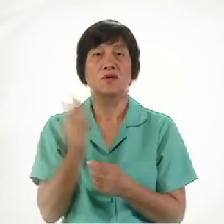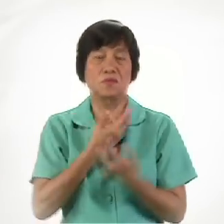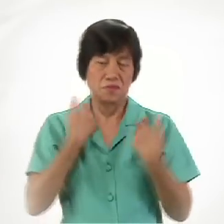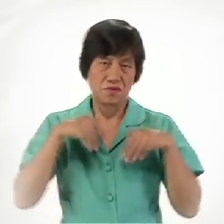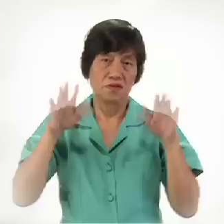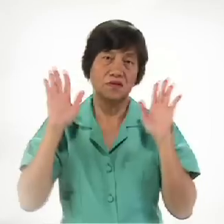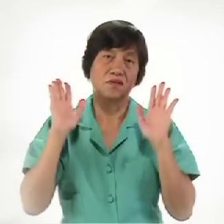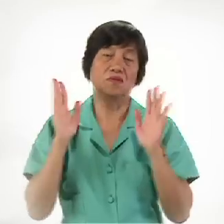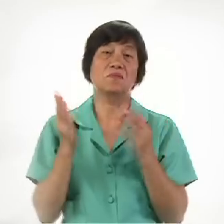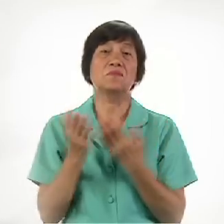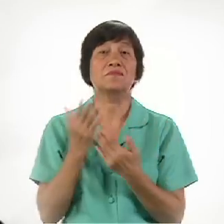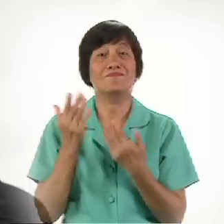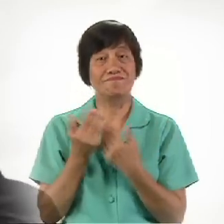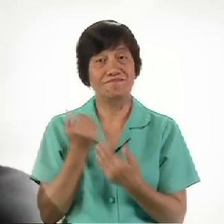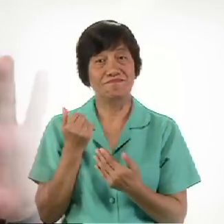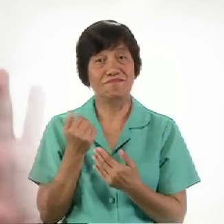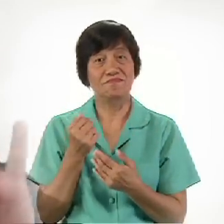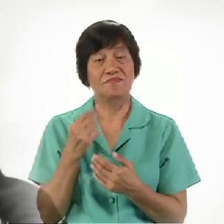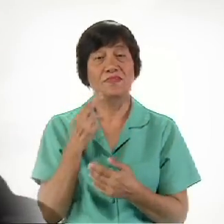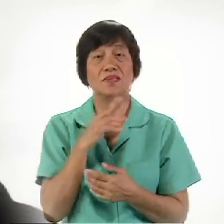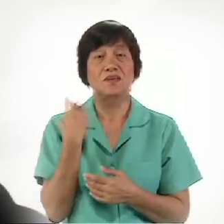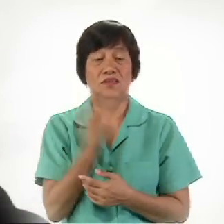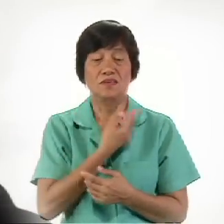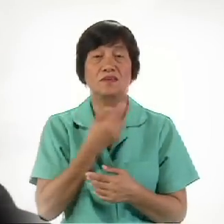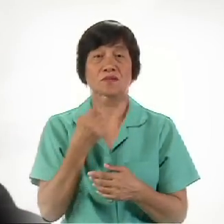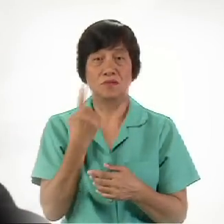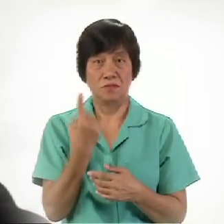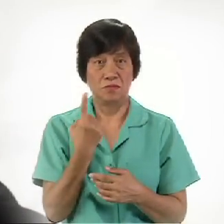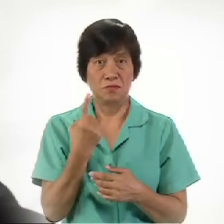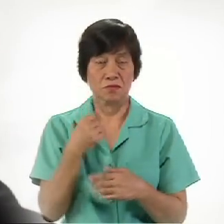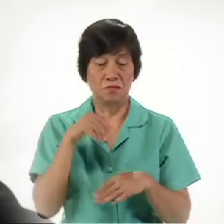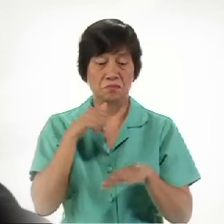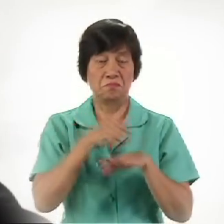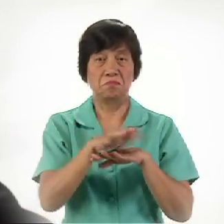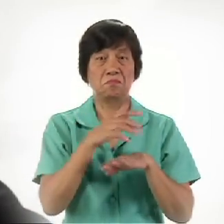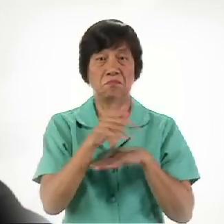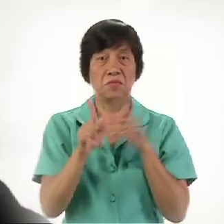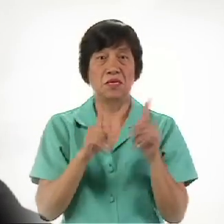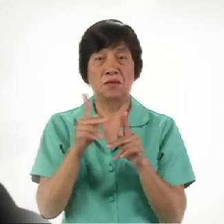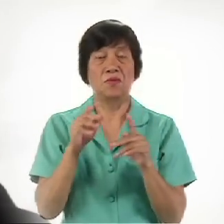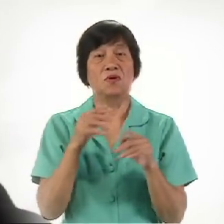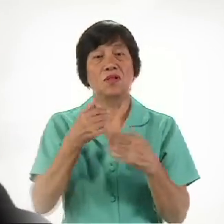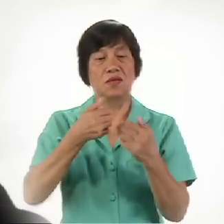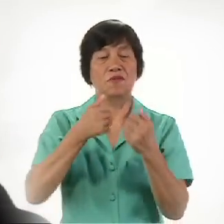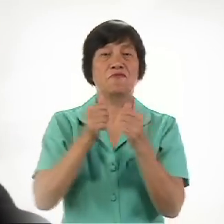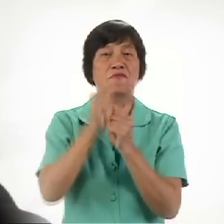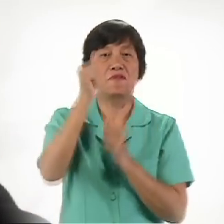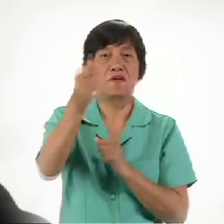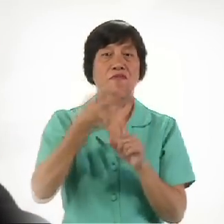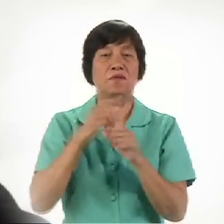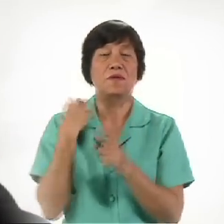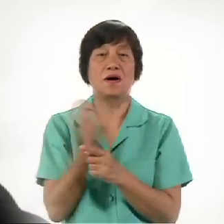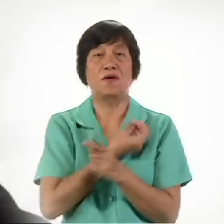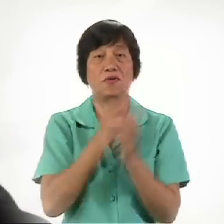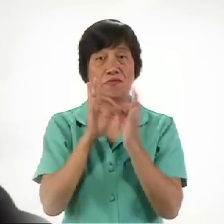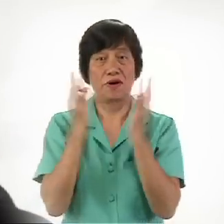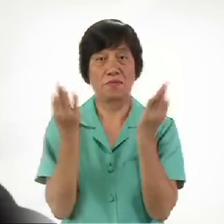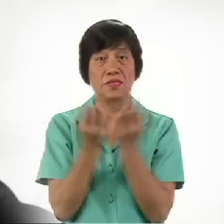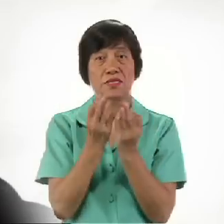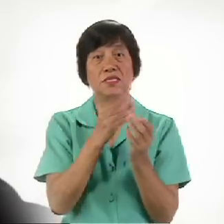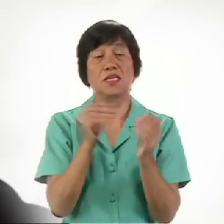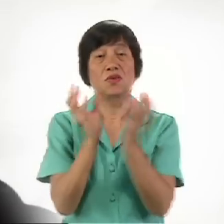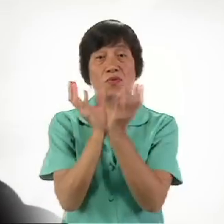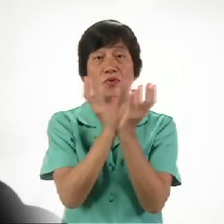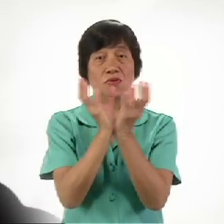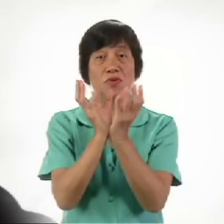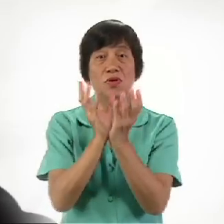easily Are we The ones Driving people Away from Our families And from Our community Or are we